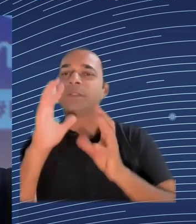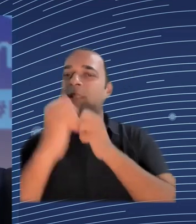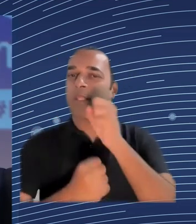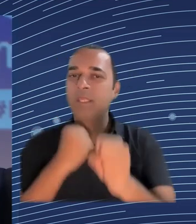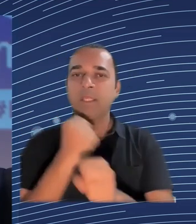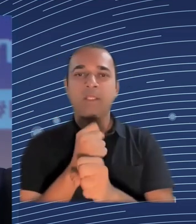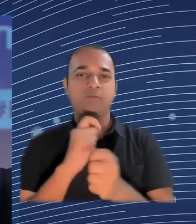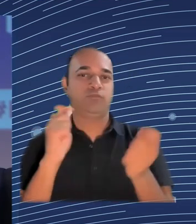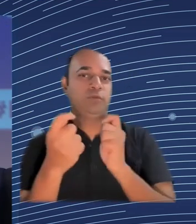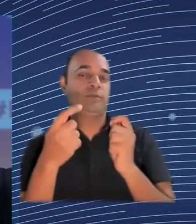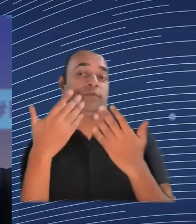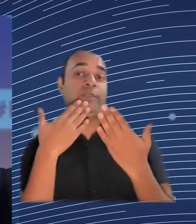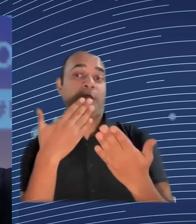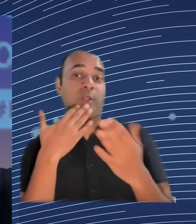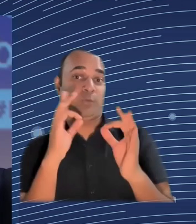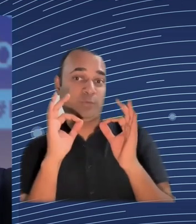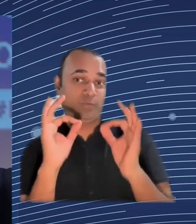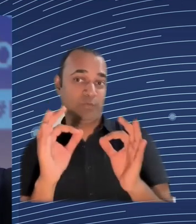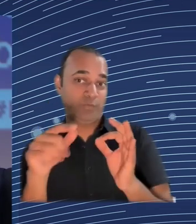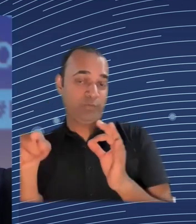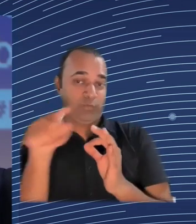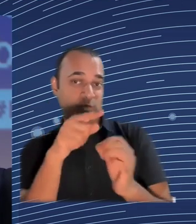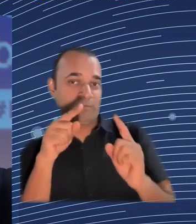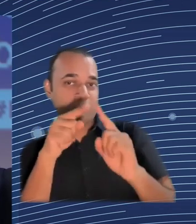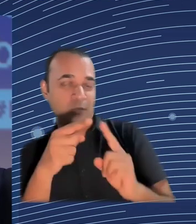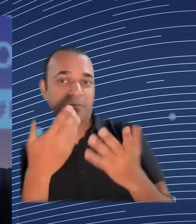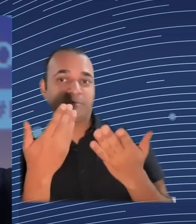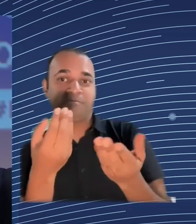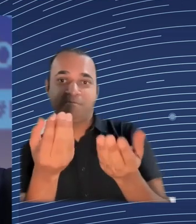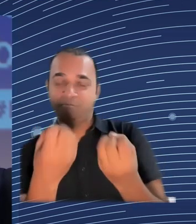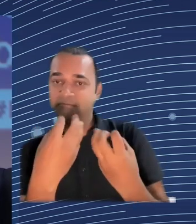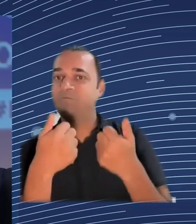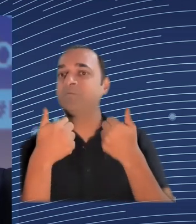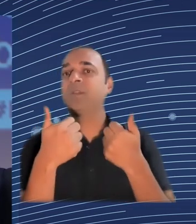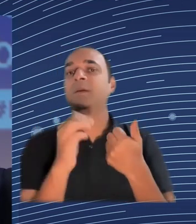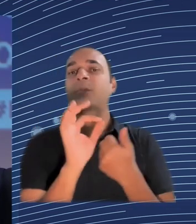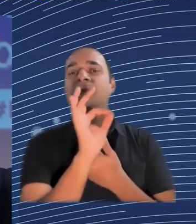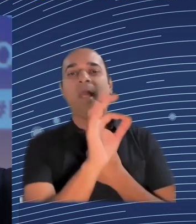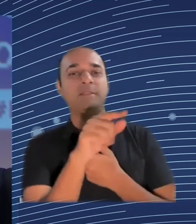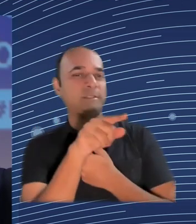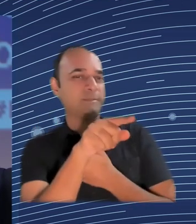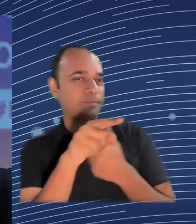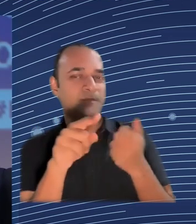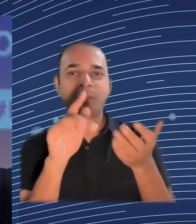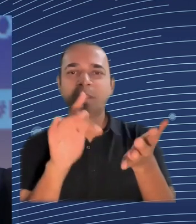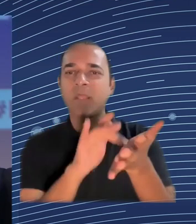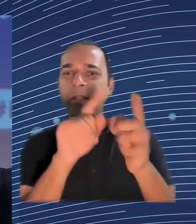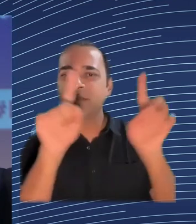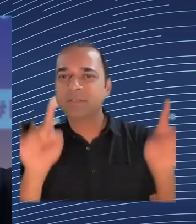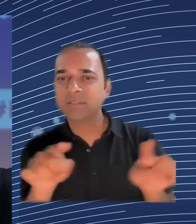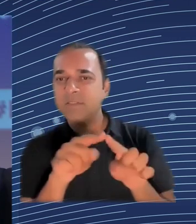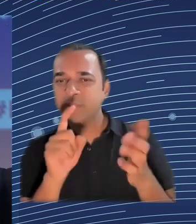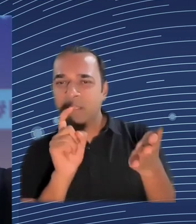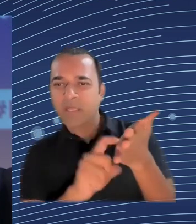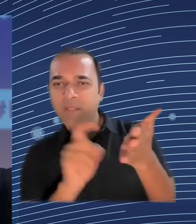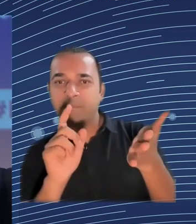I'd like to turn to Mr. Posse at this point. Your presentation was excellent, setting sort of the